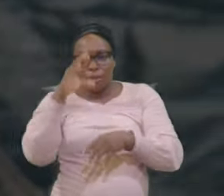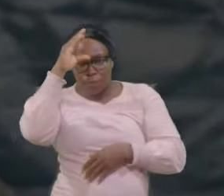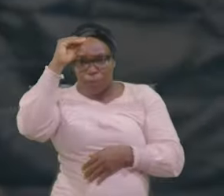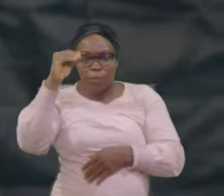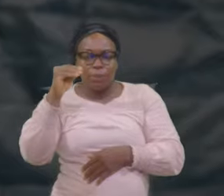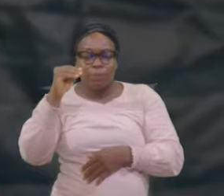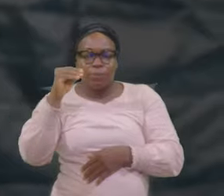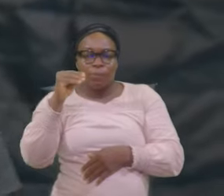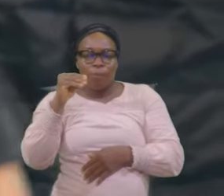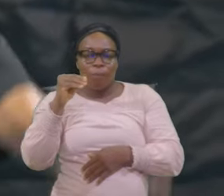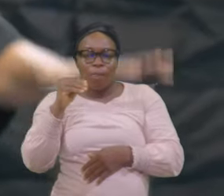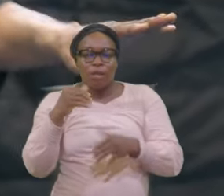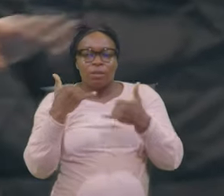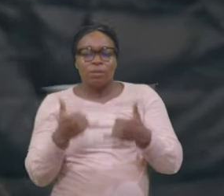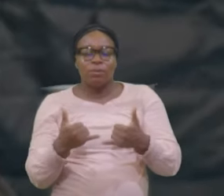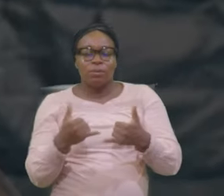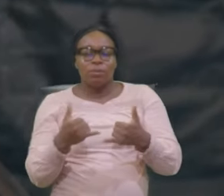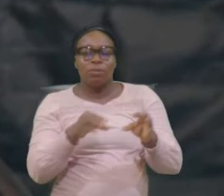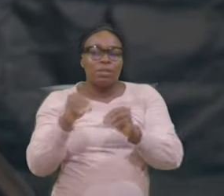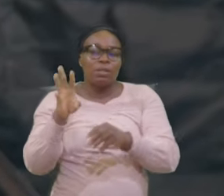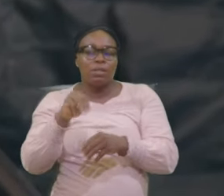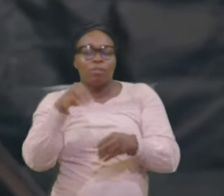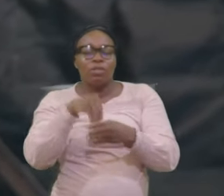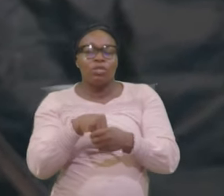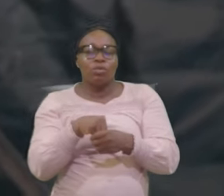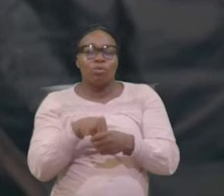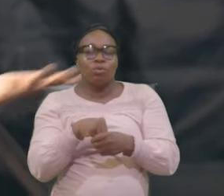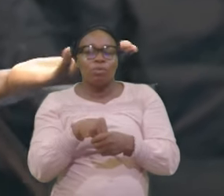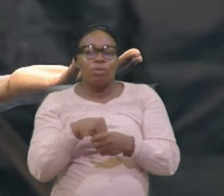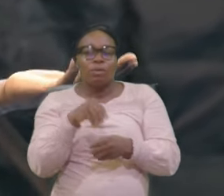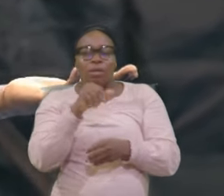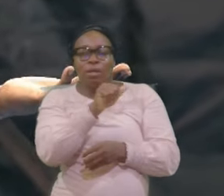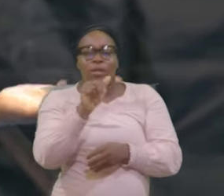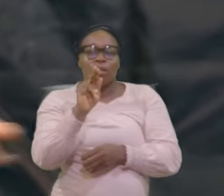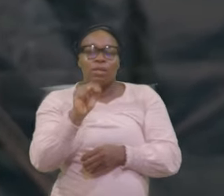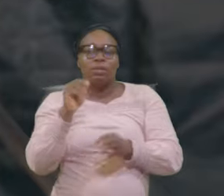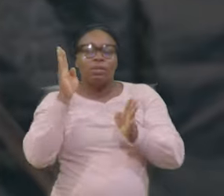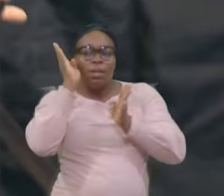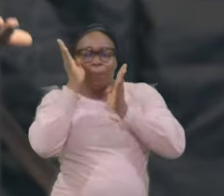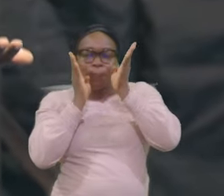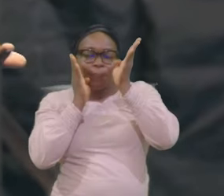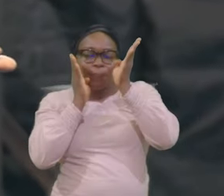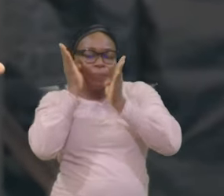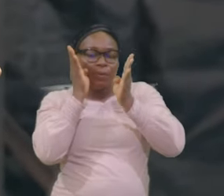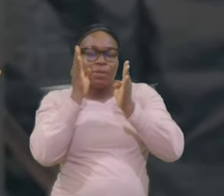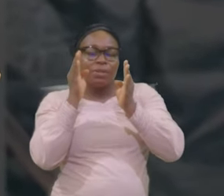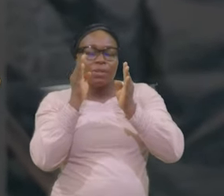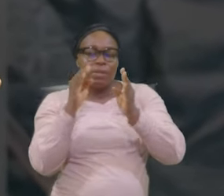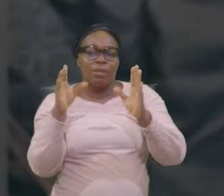Disgraceful job To feed swine And then he had Nothing to And his salary